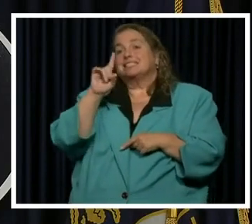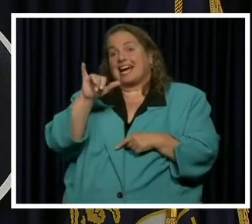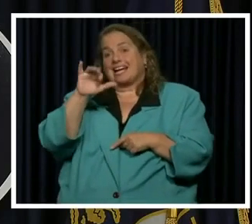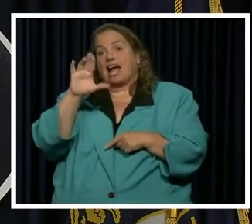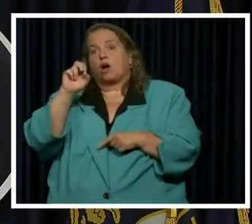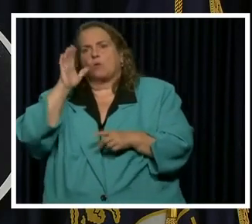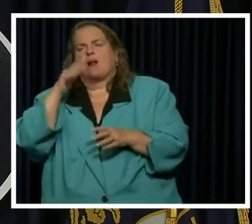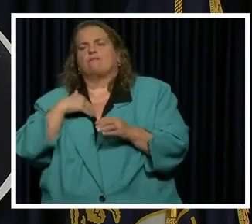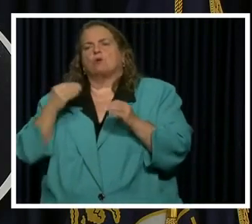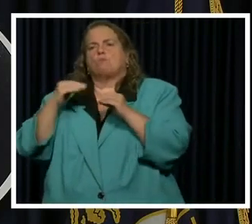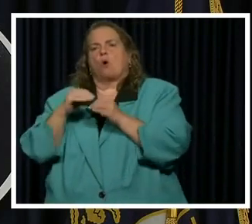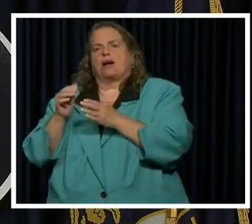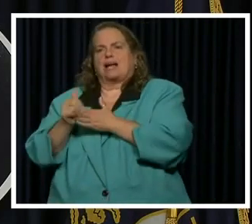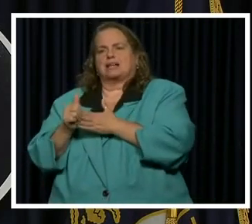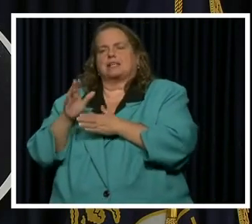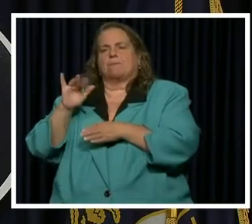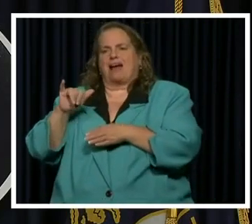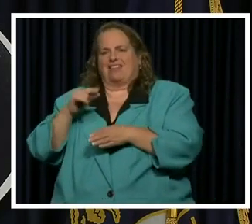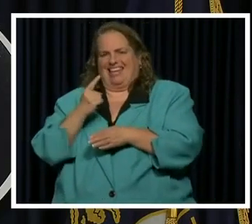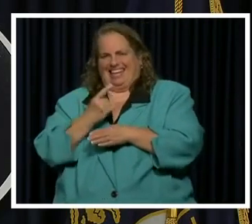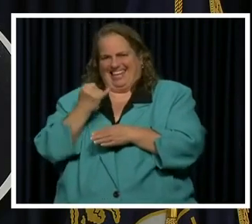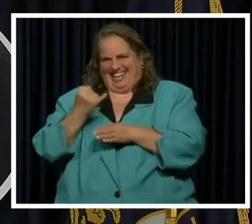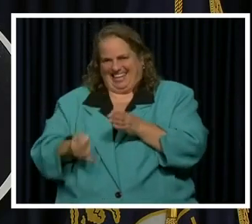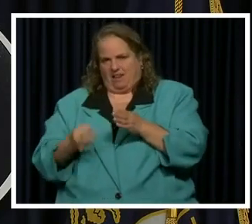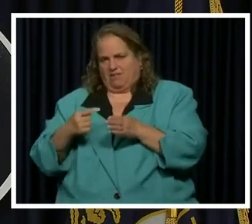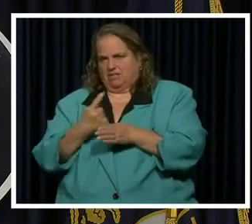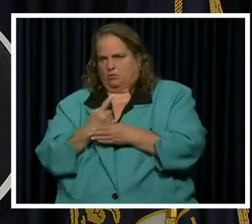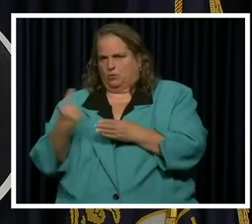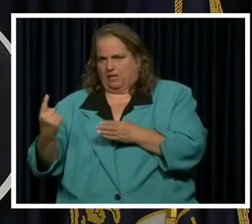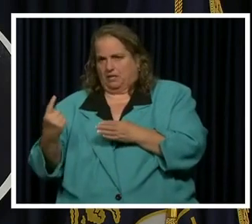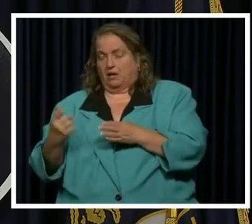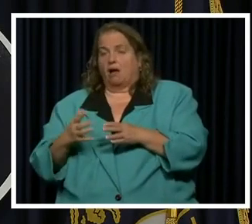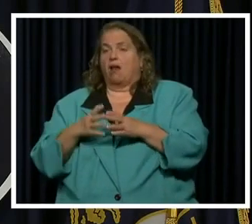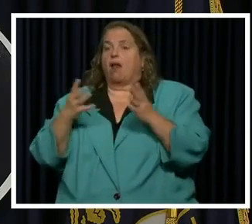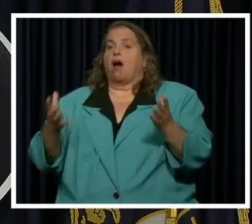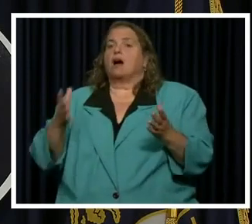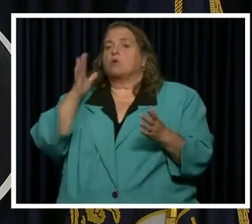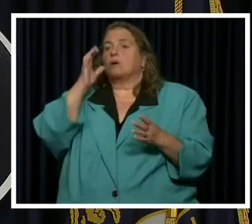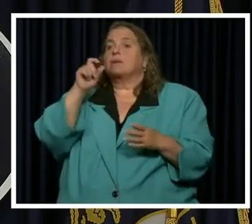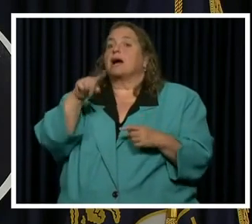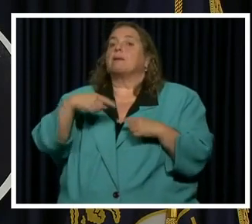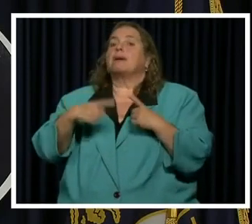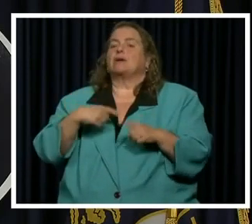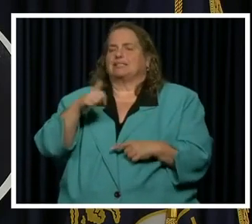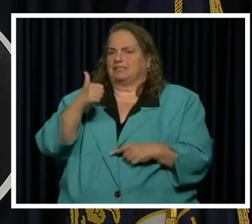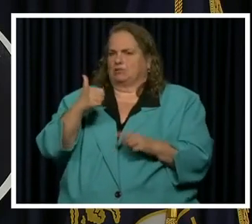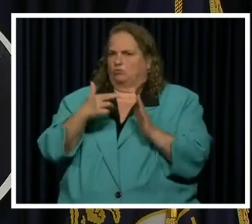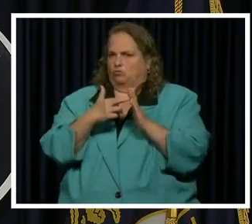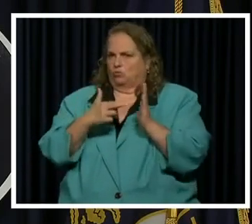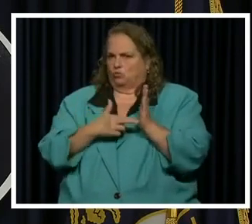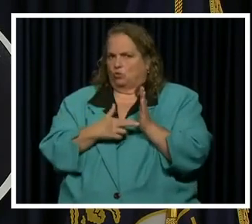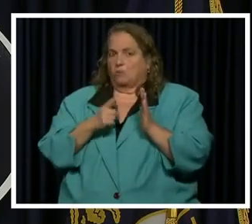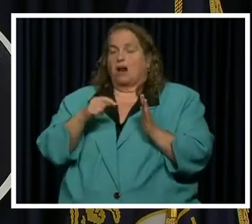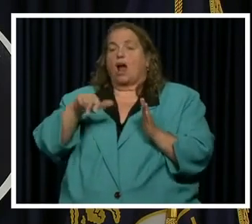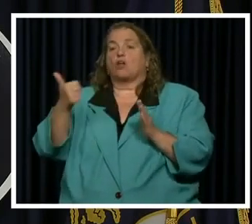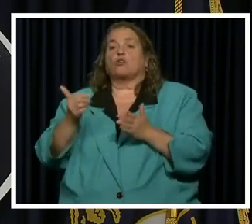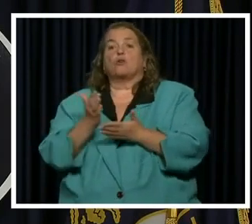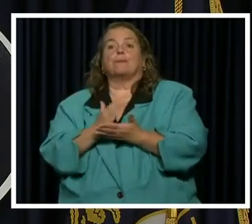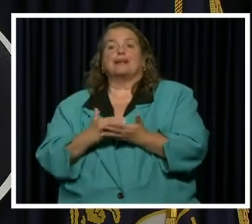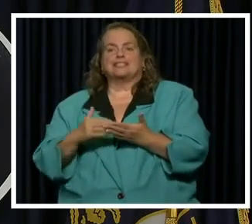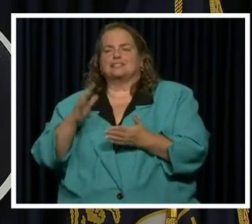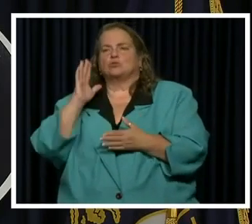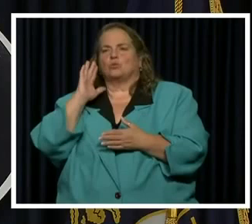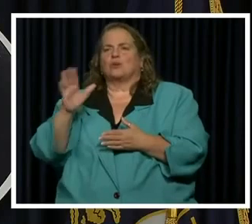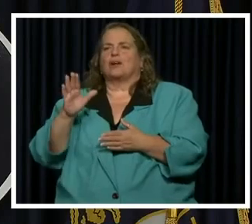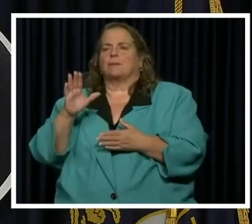guidance out by the end of the week. Uh, a lot of it is going to be about the 10 rules. Uh, but the other piece is really,